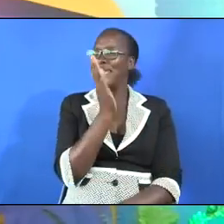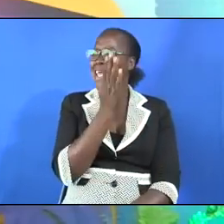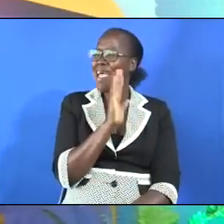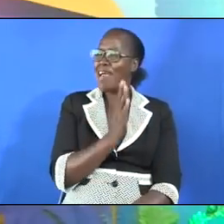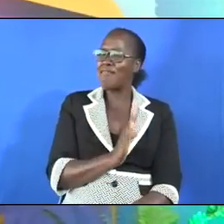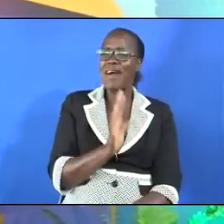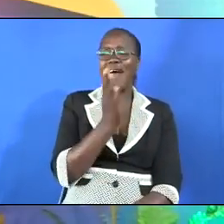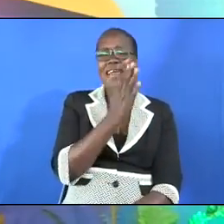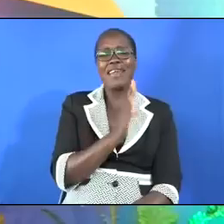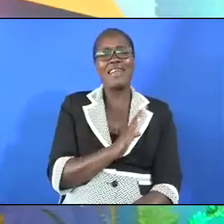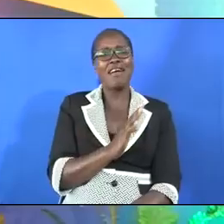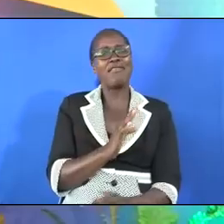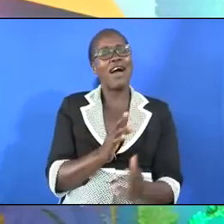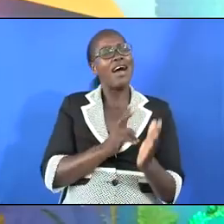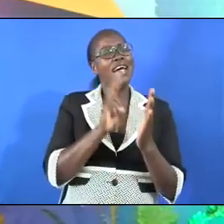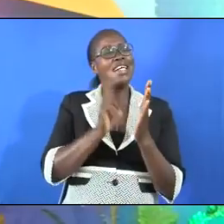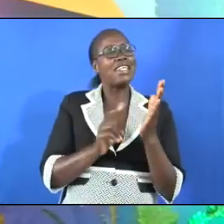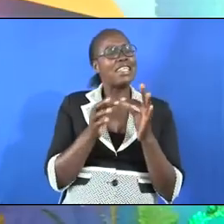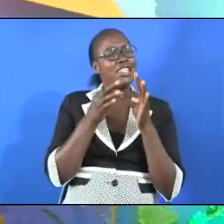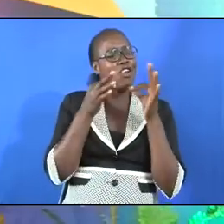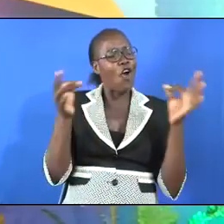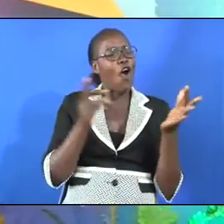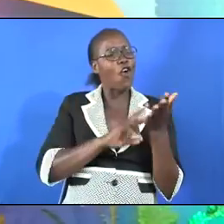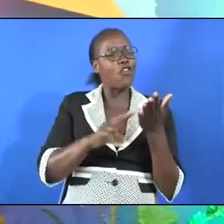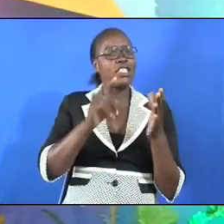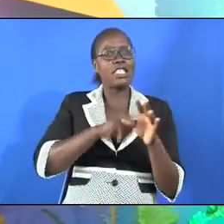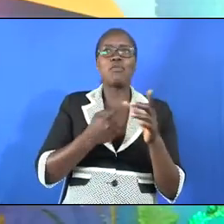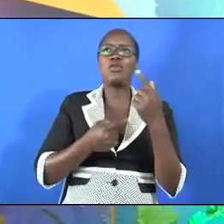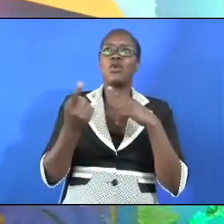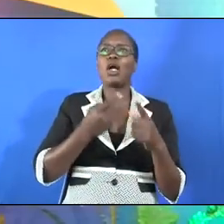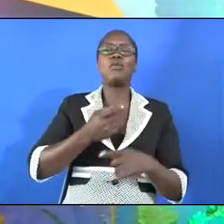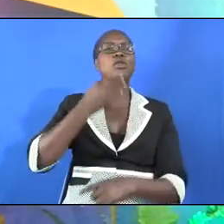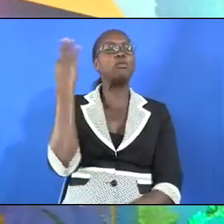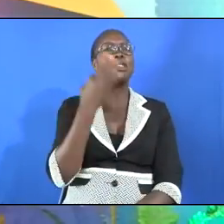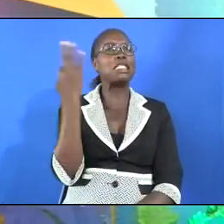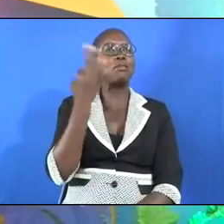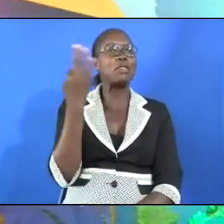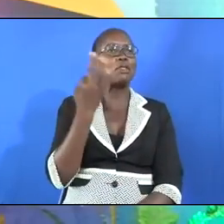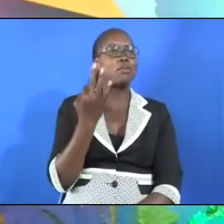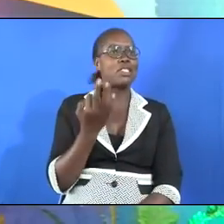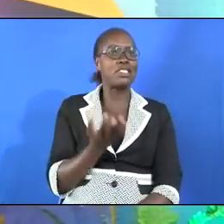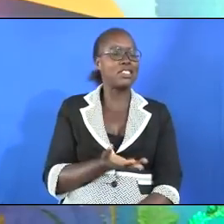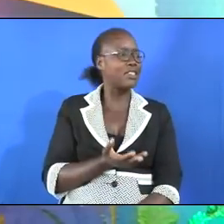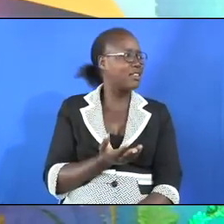never read those long passages when you come before the children of God to preach.